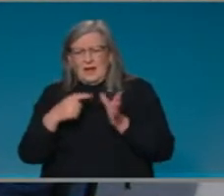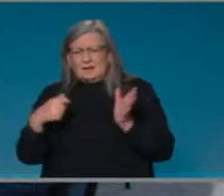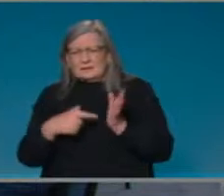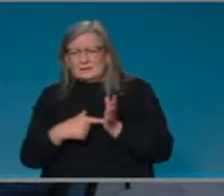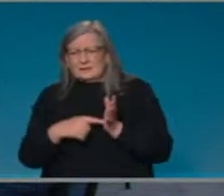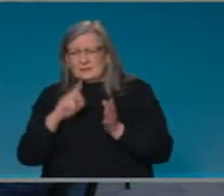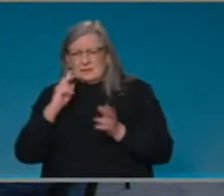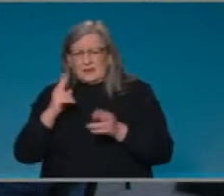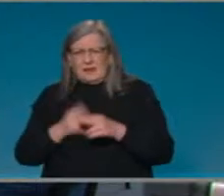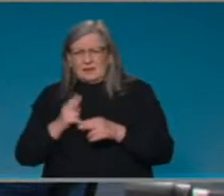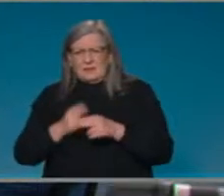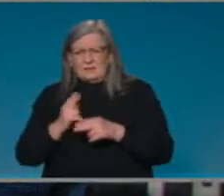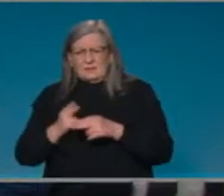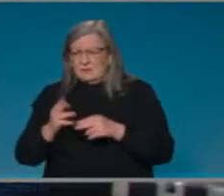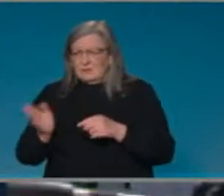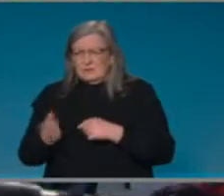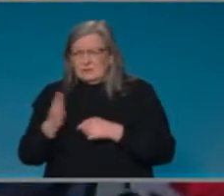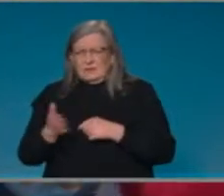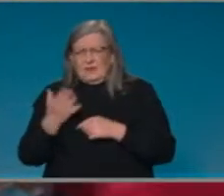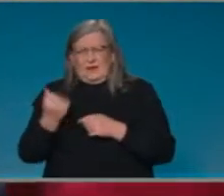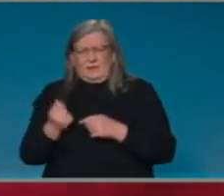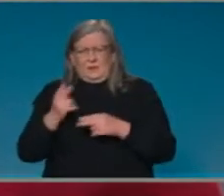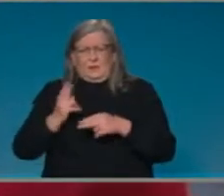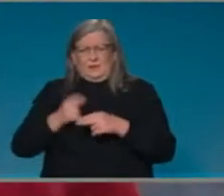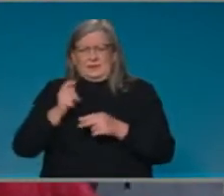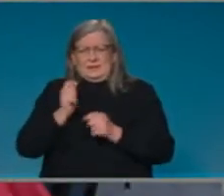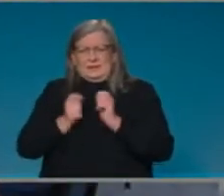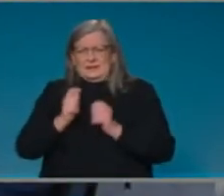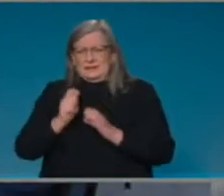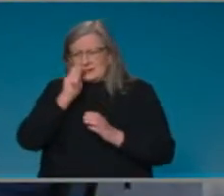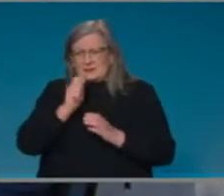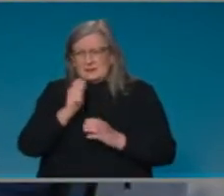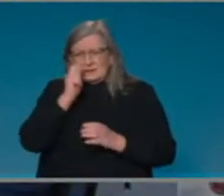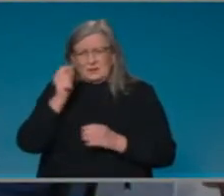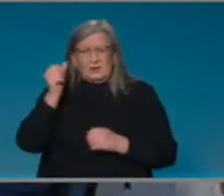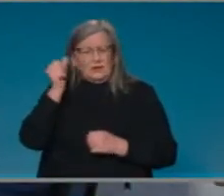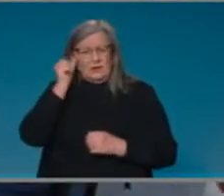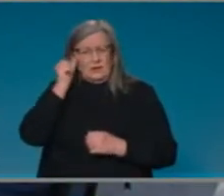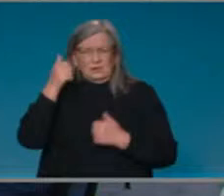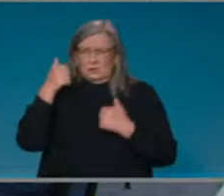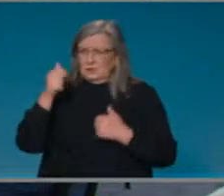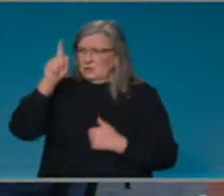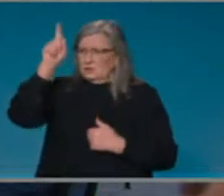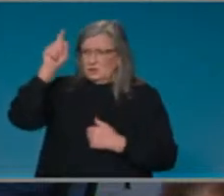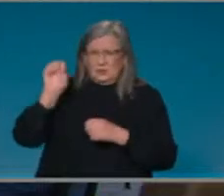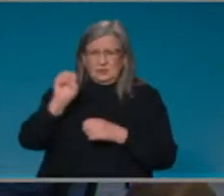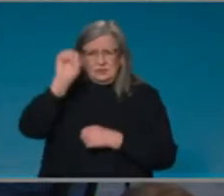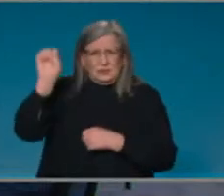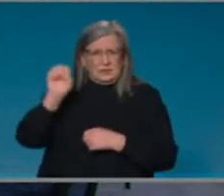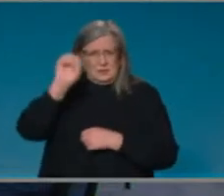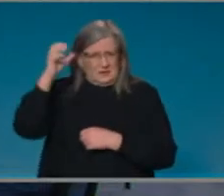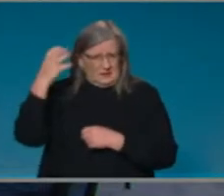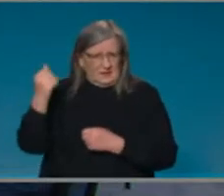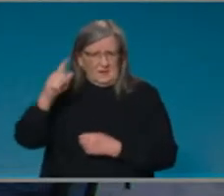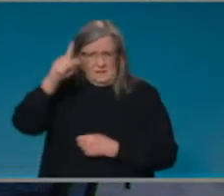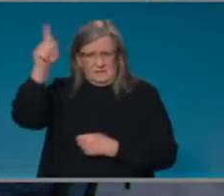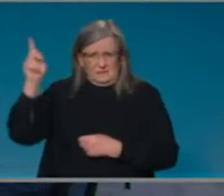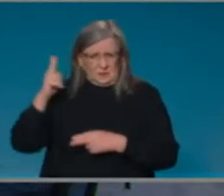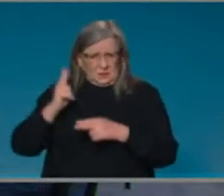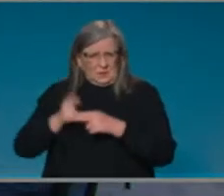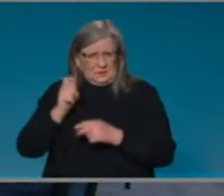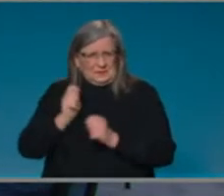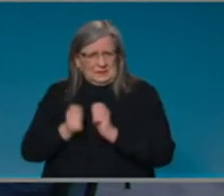the sort of path out of lockdowns in Europe in particular. Where are we at on that now? And what is the advice